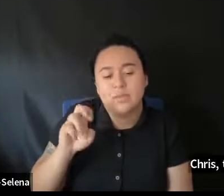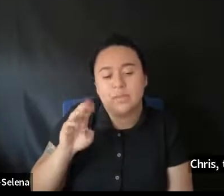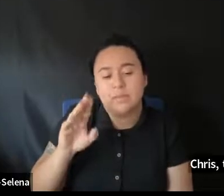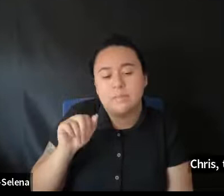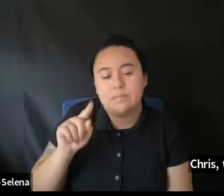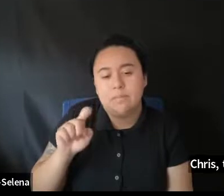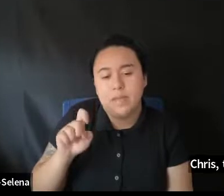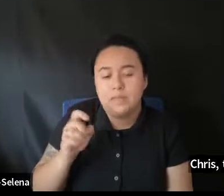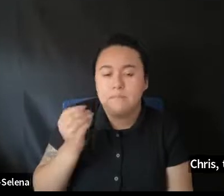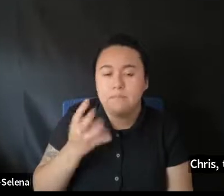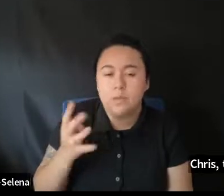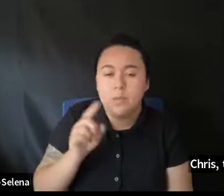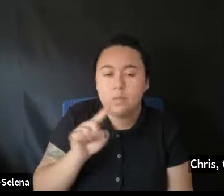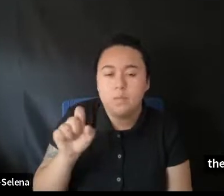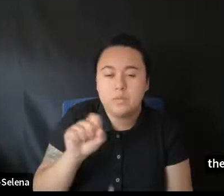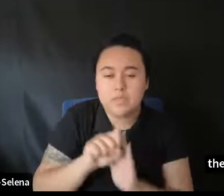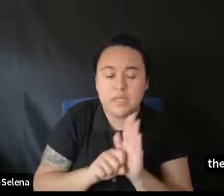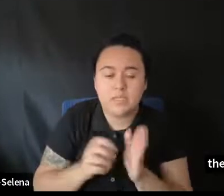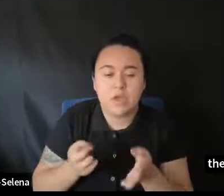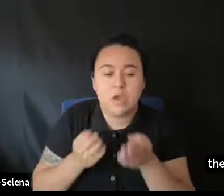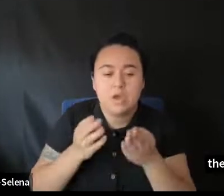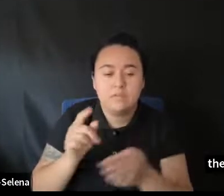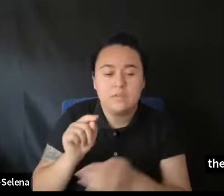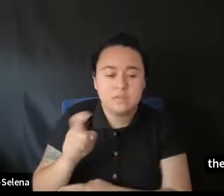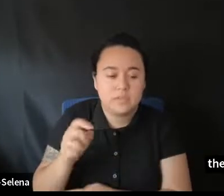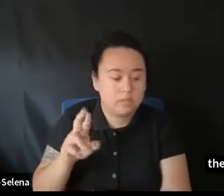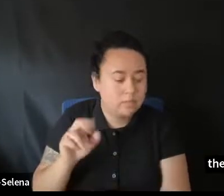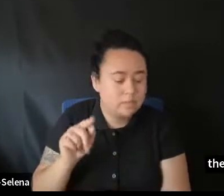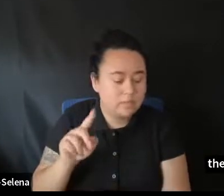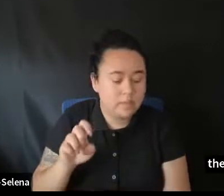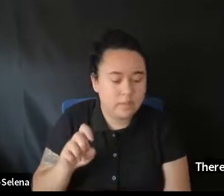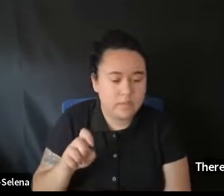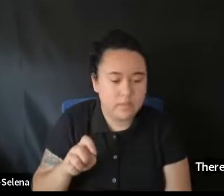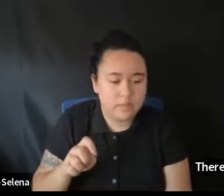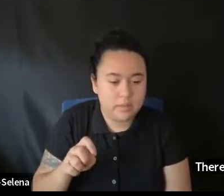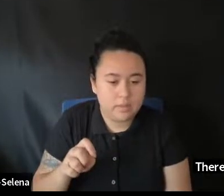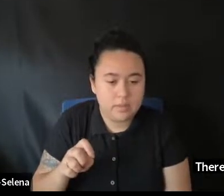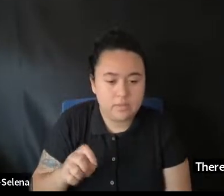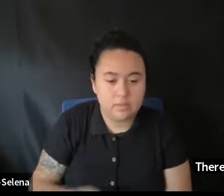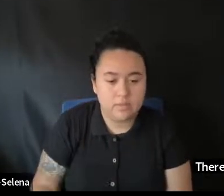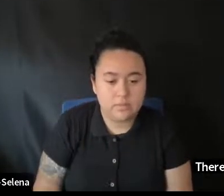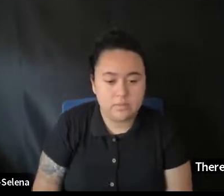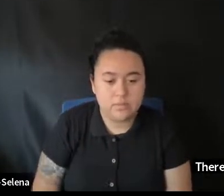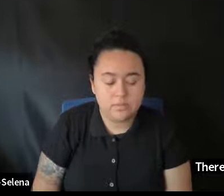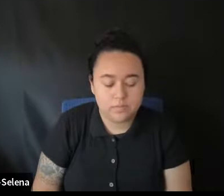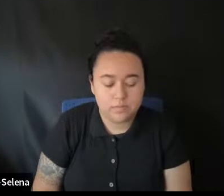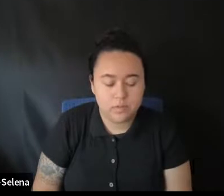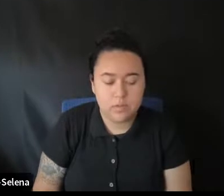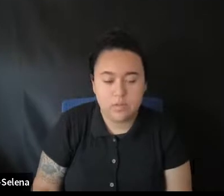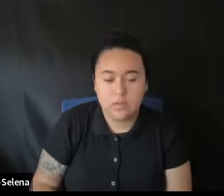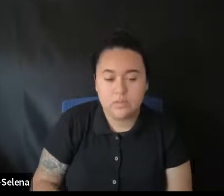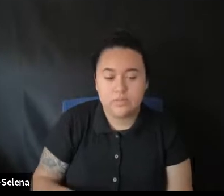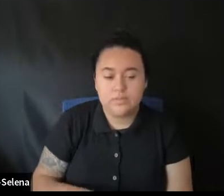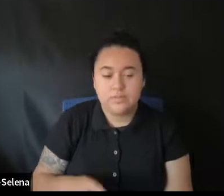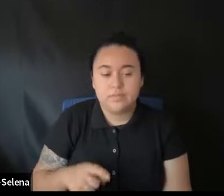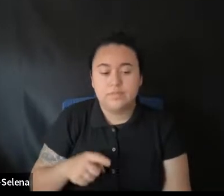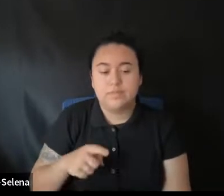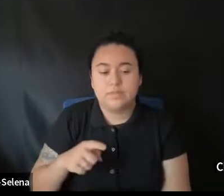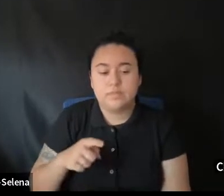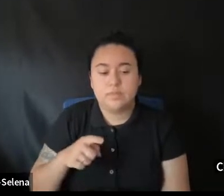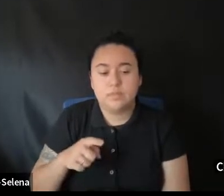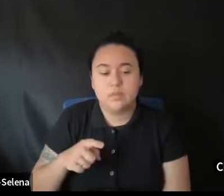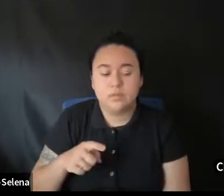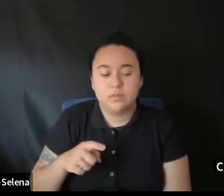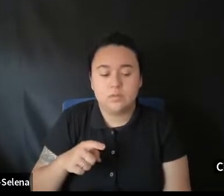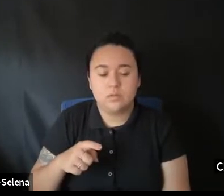states that offer tax rebates. Yeah. It's in. In the most simplest terms. A tax rebate